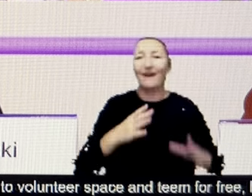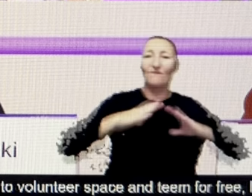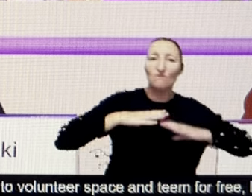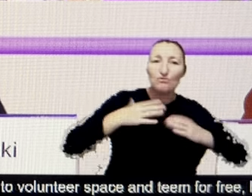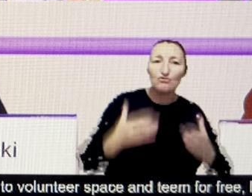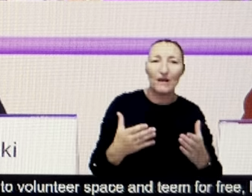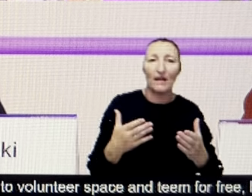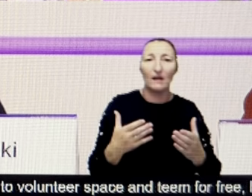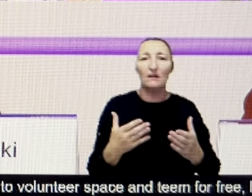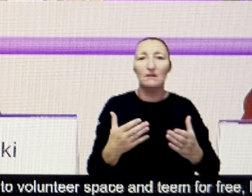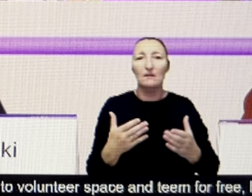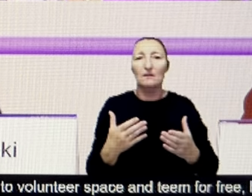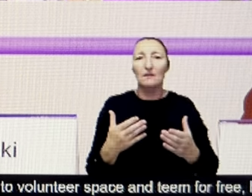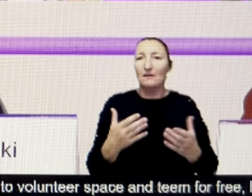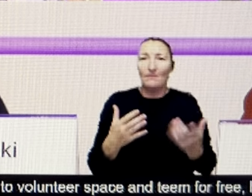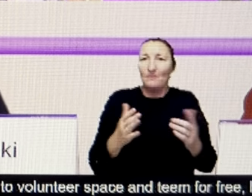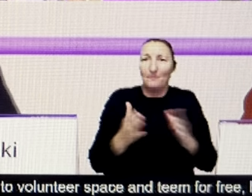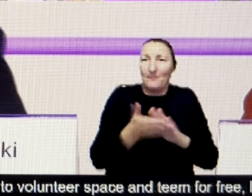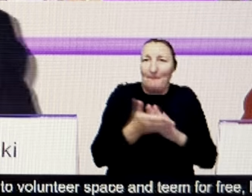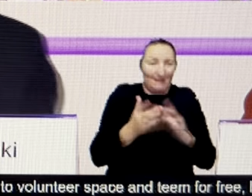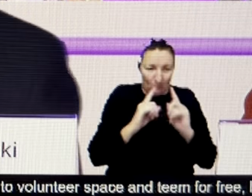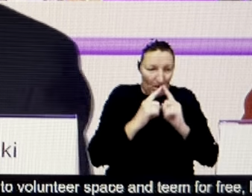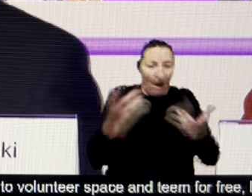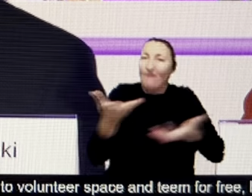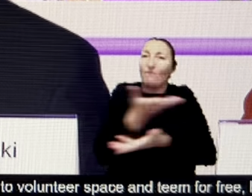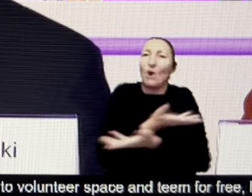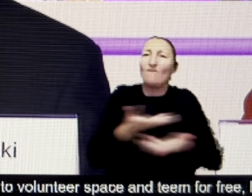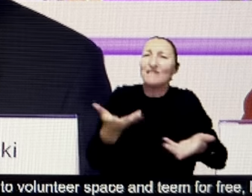isn't acceptable. And I'd love to have that conversation with you.